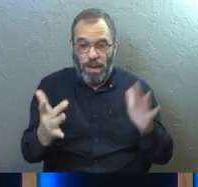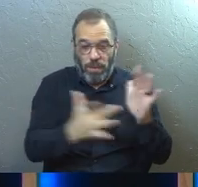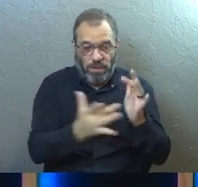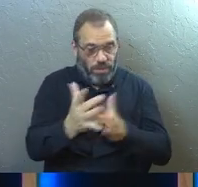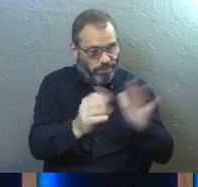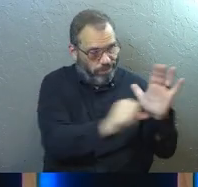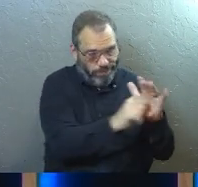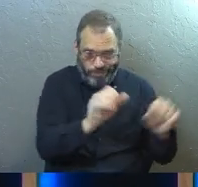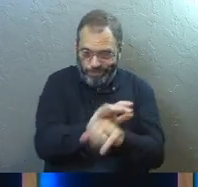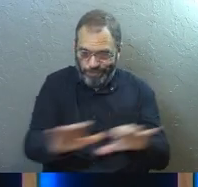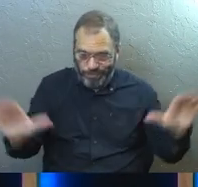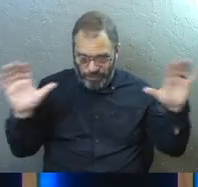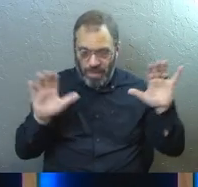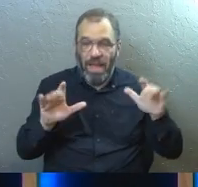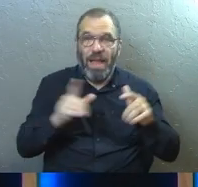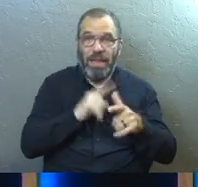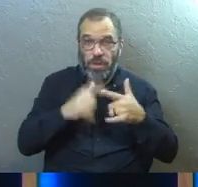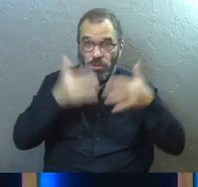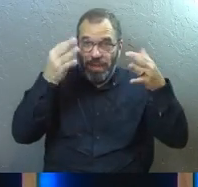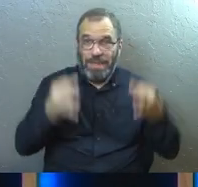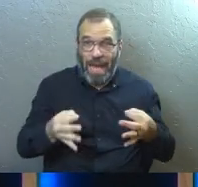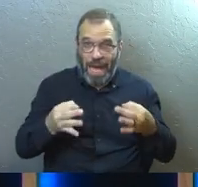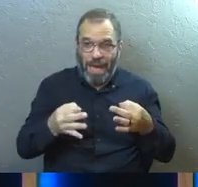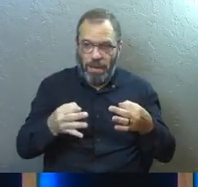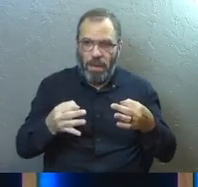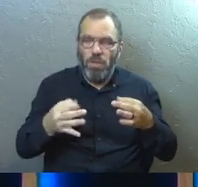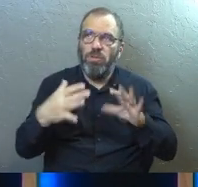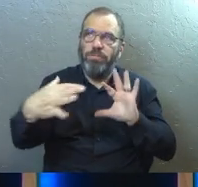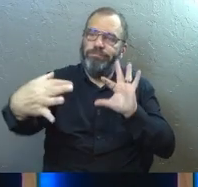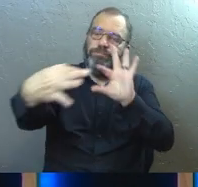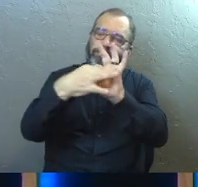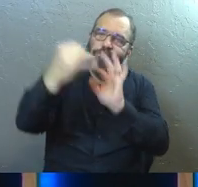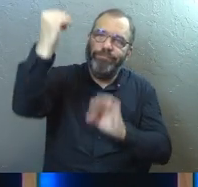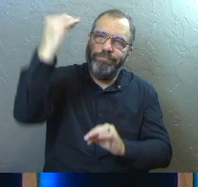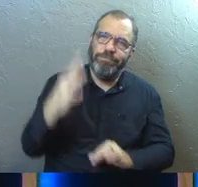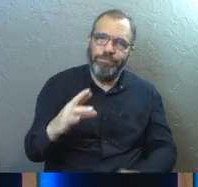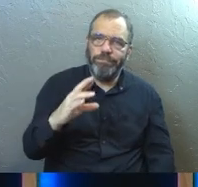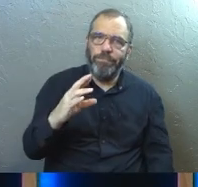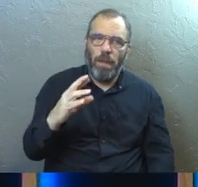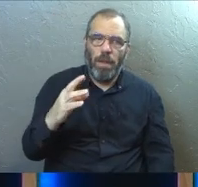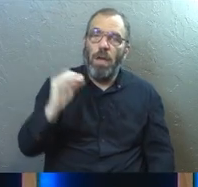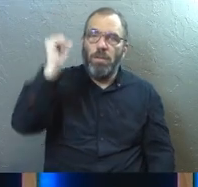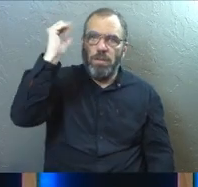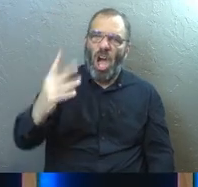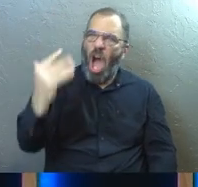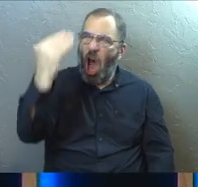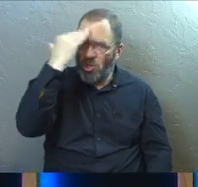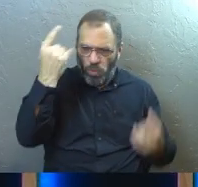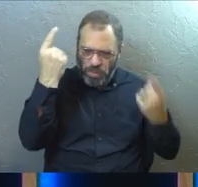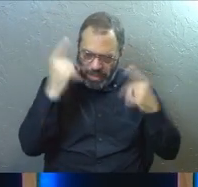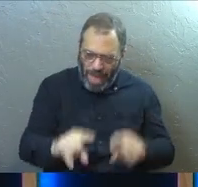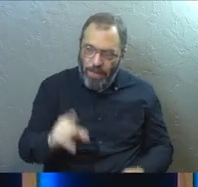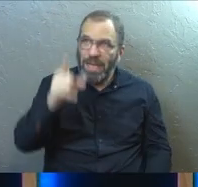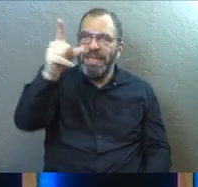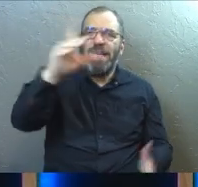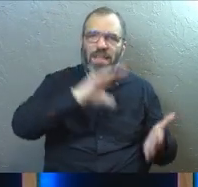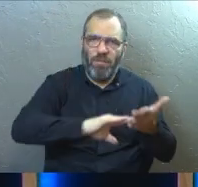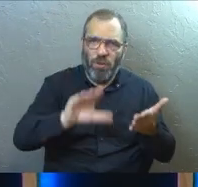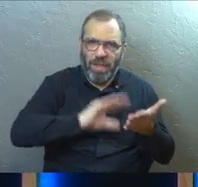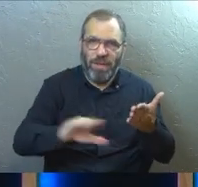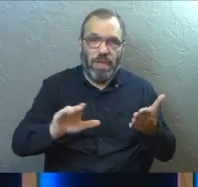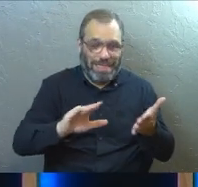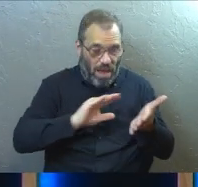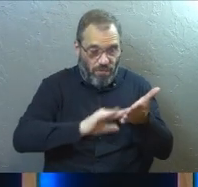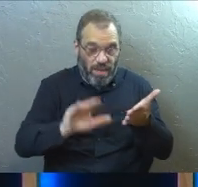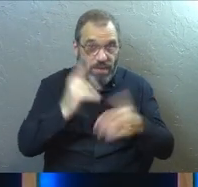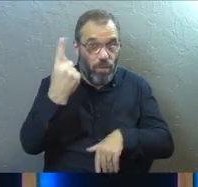pays for that, you've got the option to be reconciled to God. So God knew it was coming and he forgives you. And he